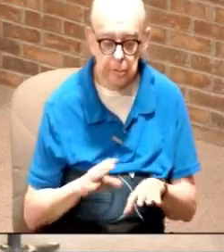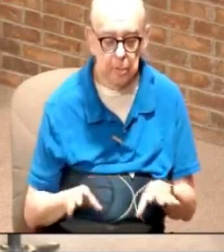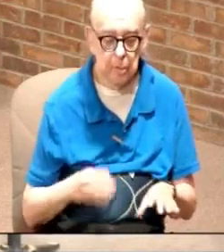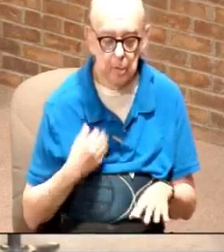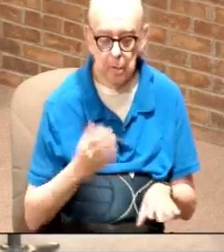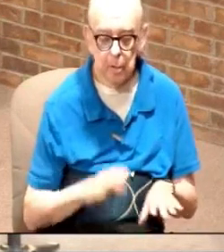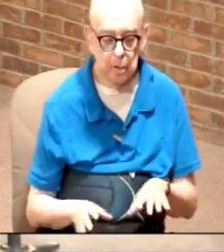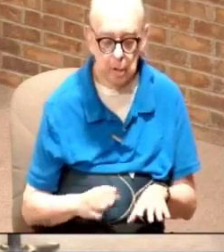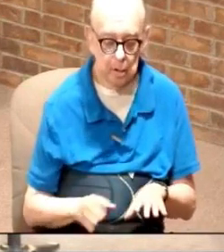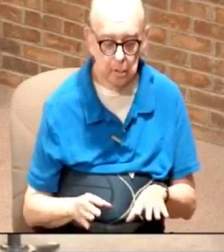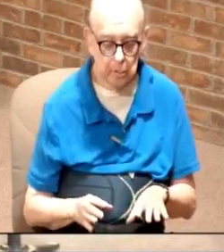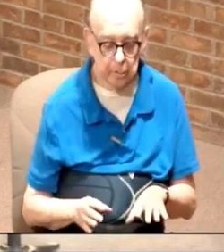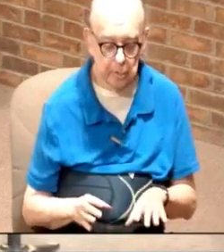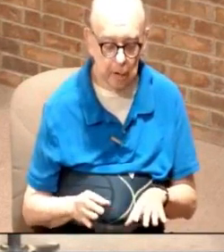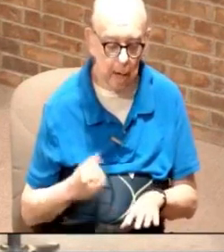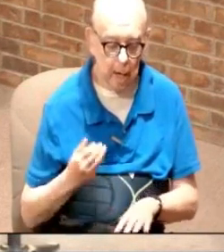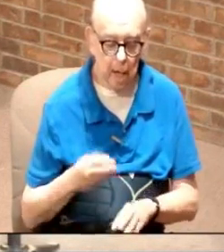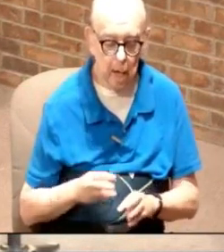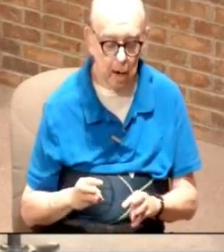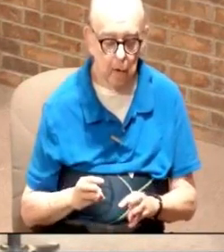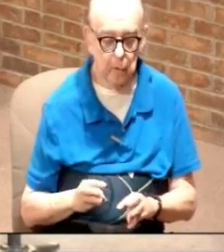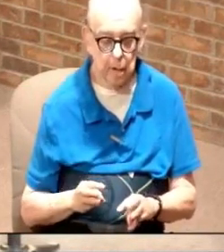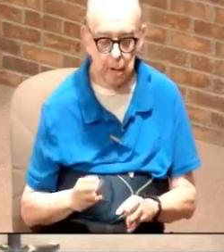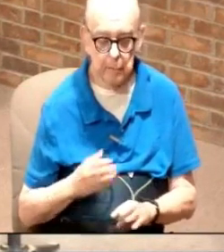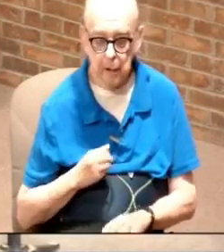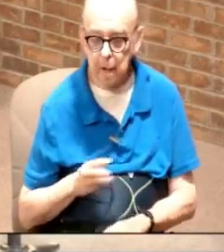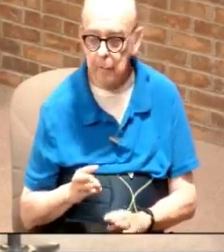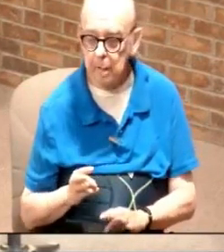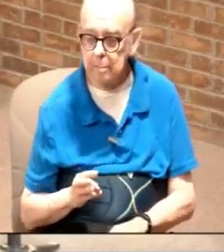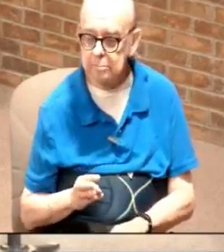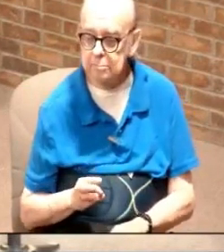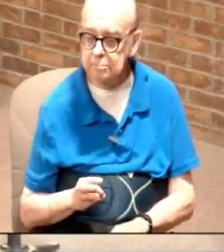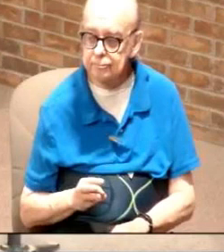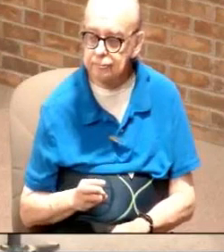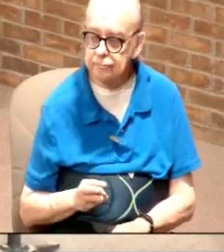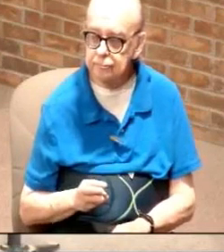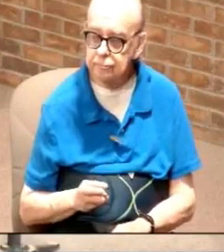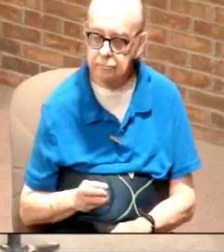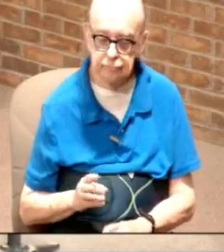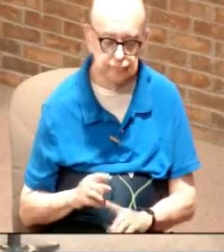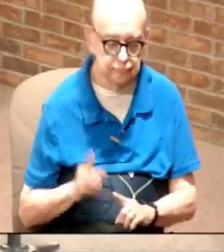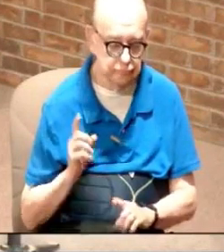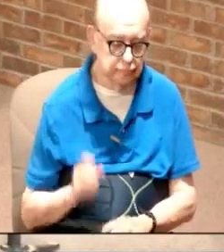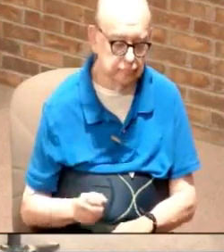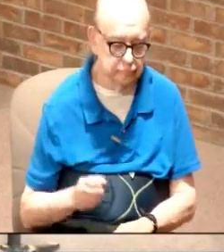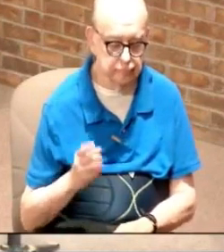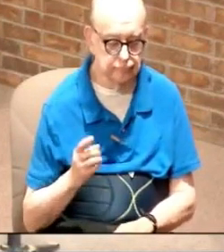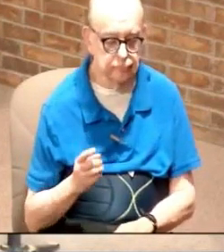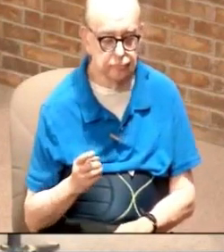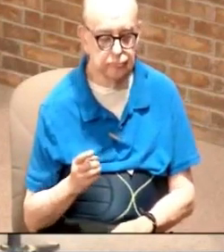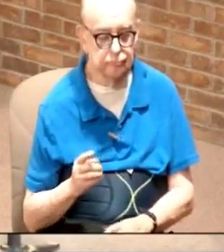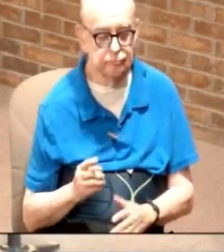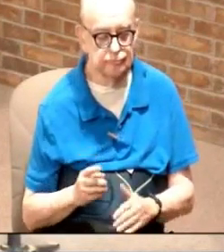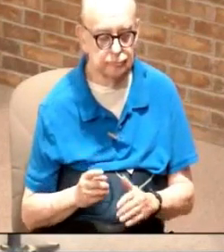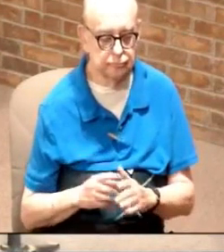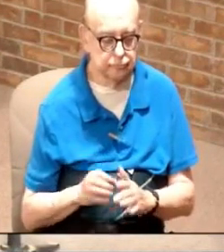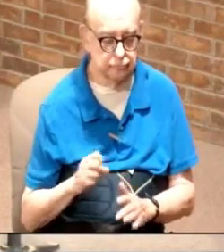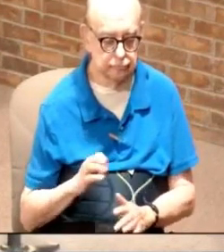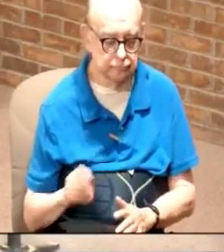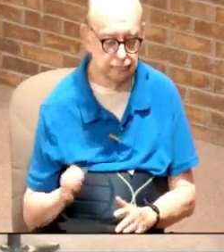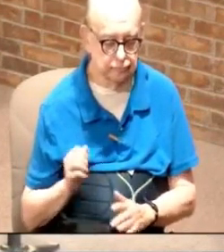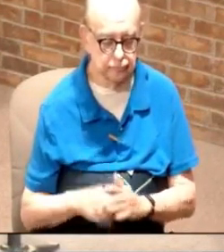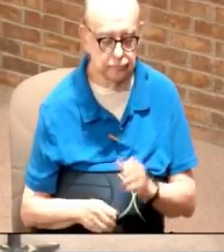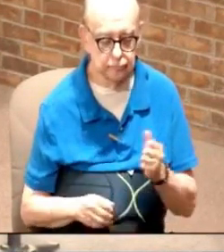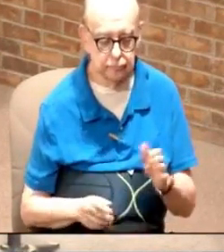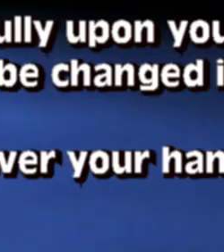do it Elvis's way my way okay but we need to understand 1 Samuel chapter 10